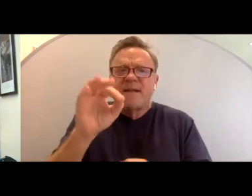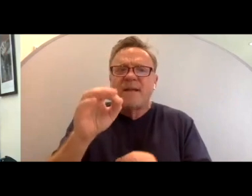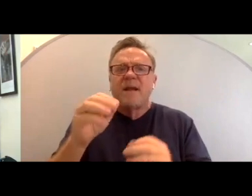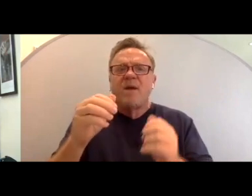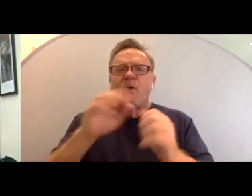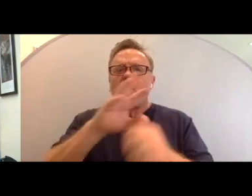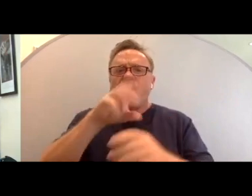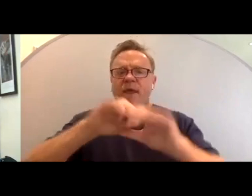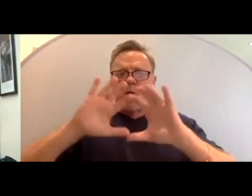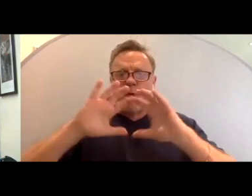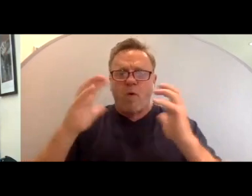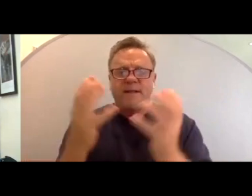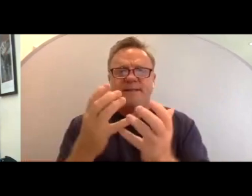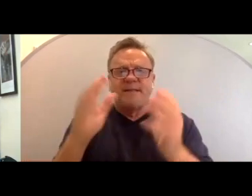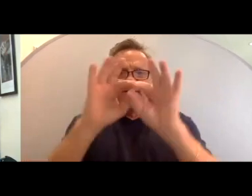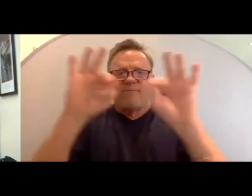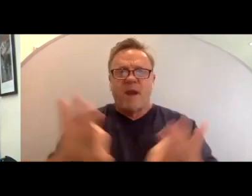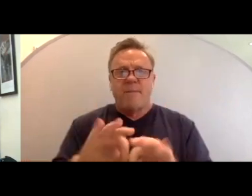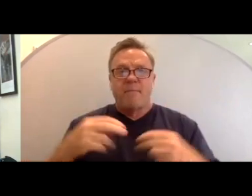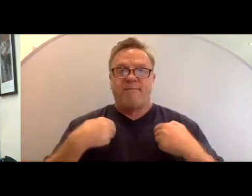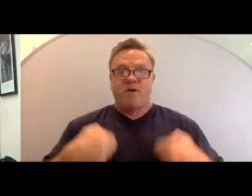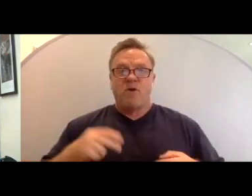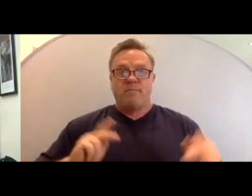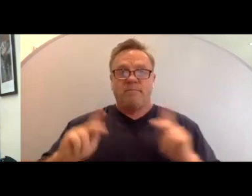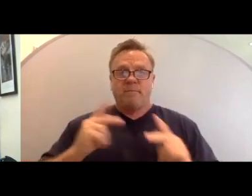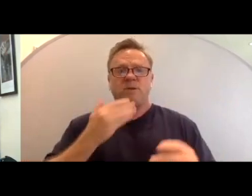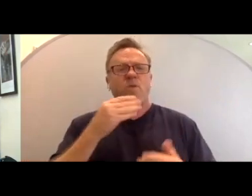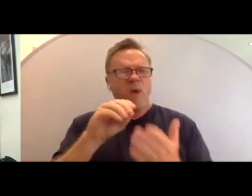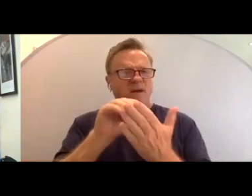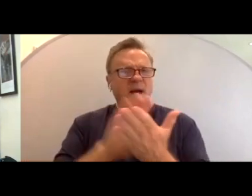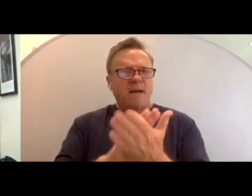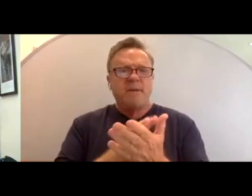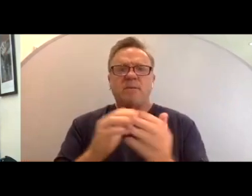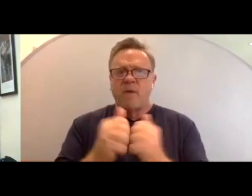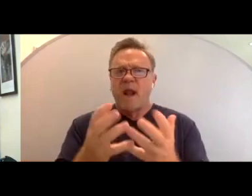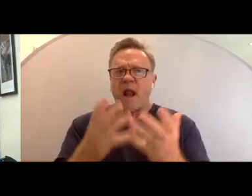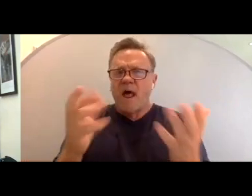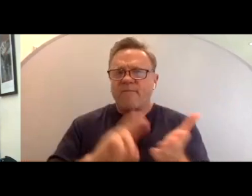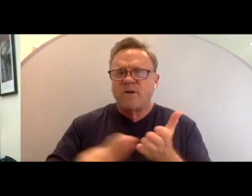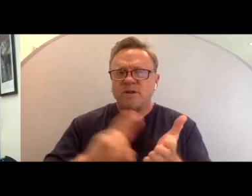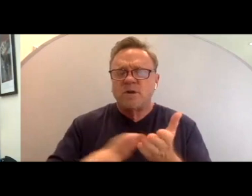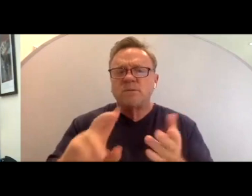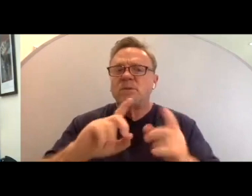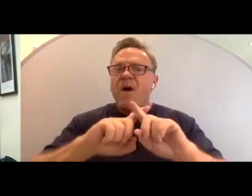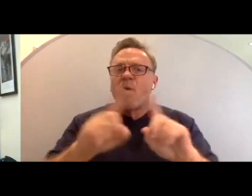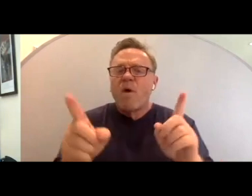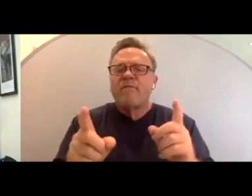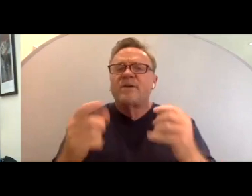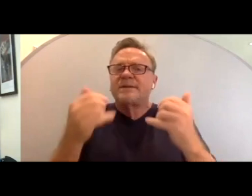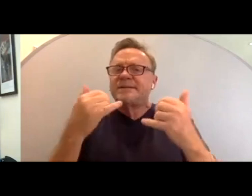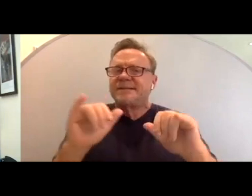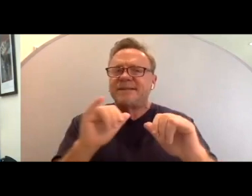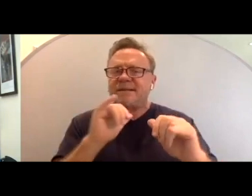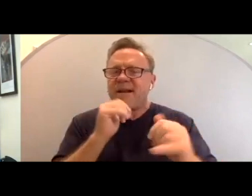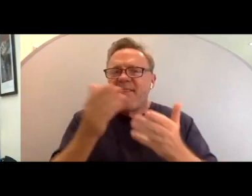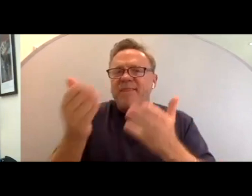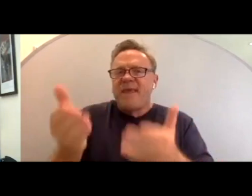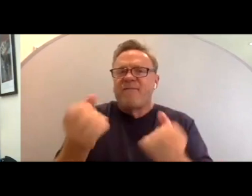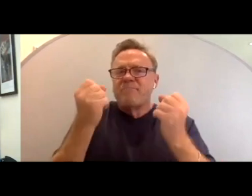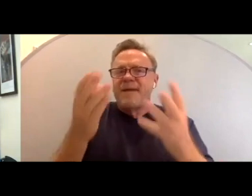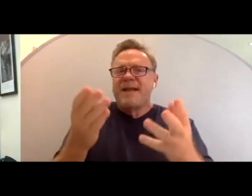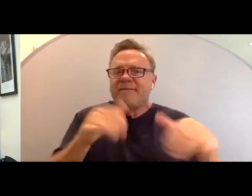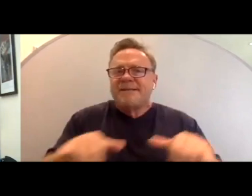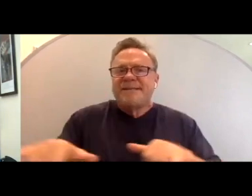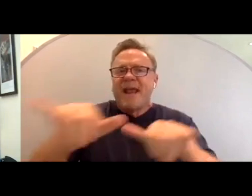holistic framework of human beings is now well-documented in much research. However, it's still absent from many of the standard